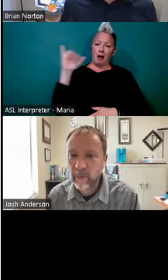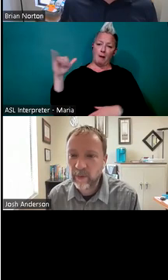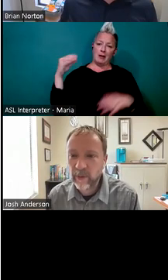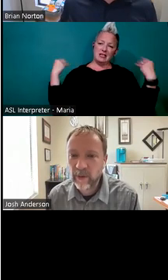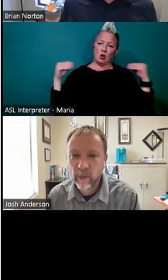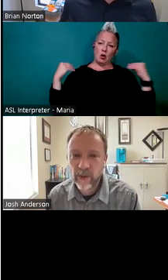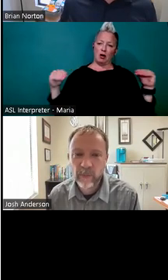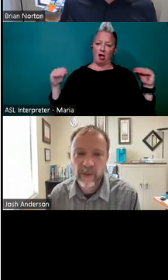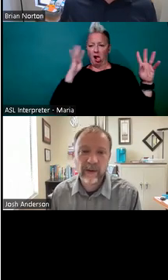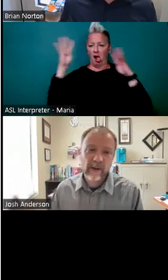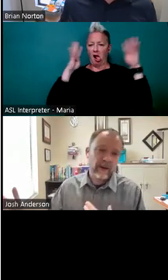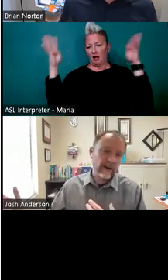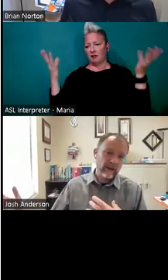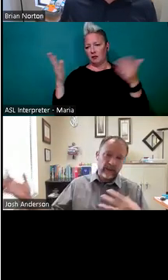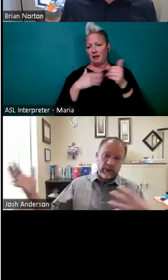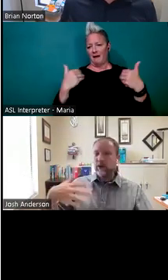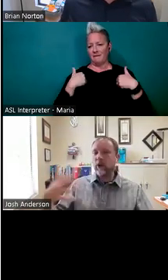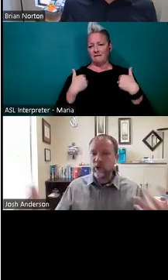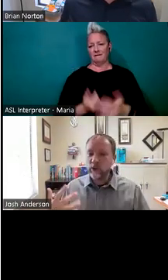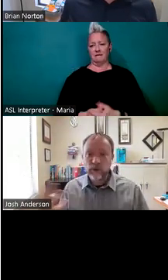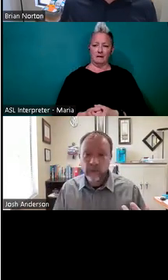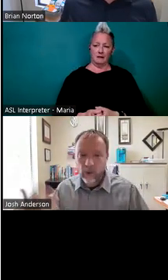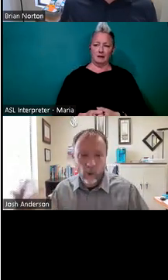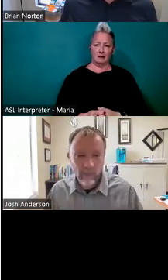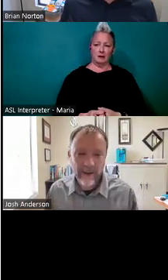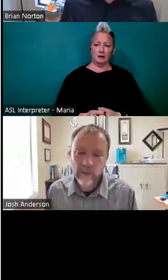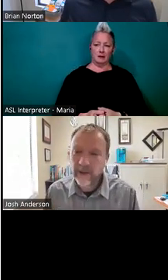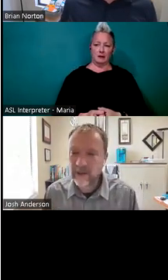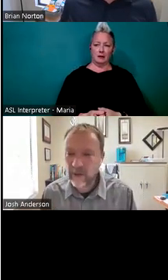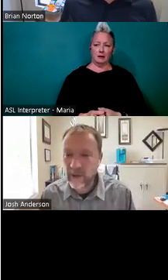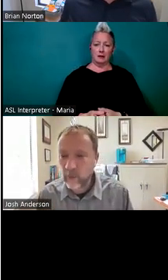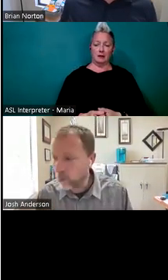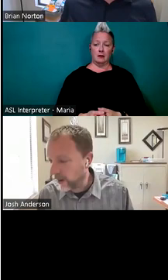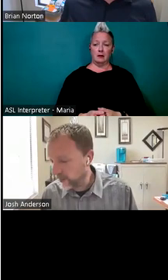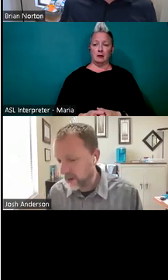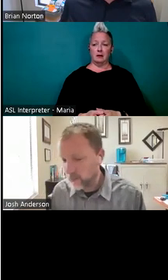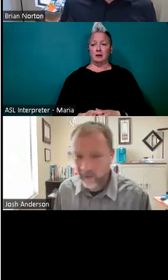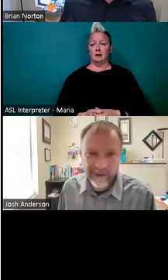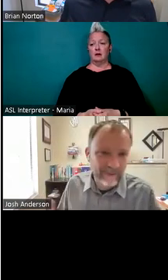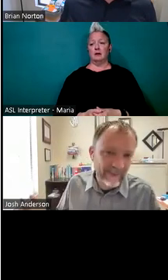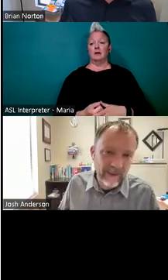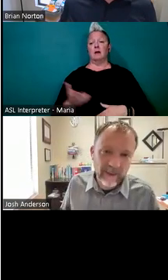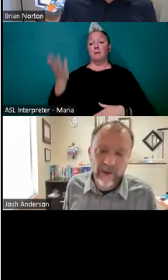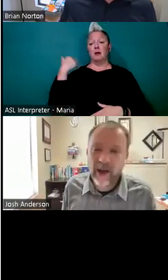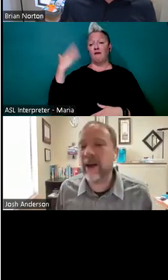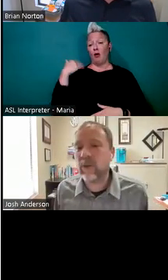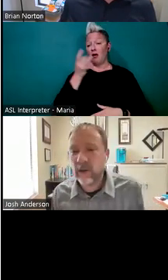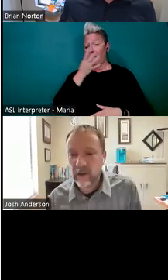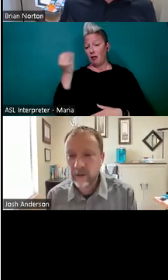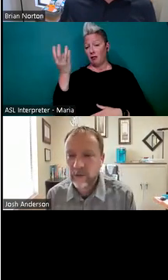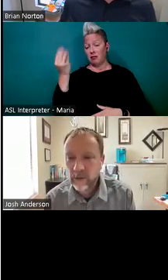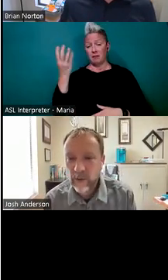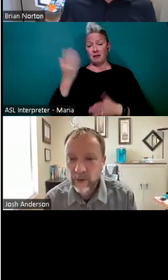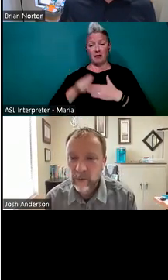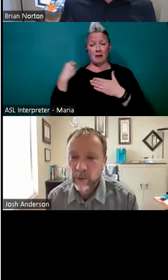we want with what may be available there, but those used to be horribly expensive. You had to rewire an entire building. They're not now.